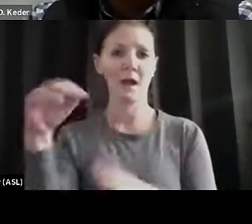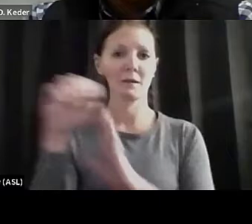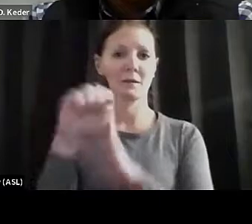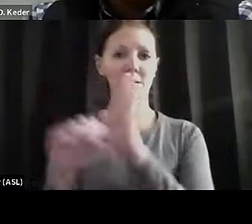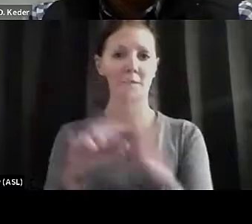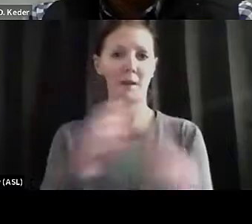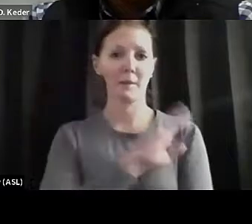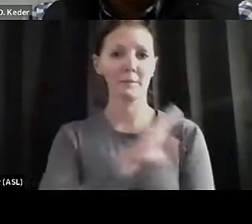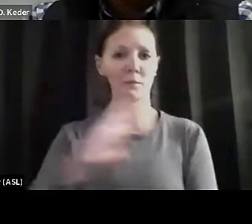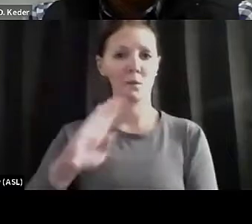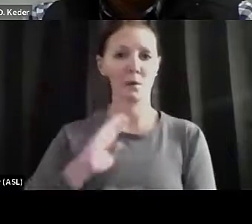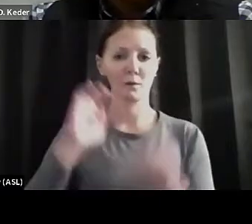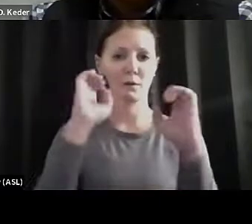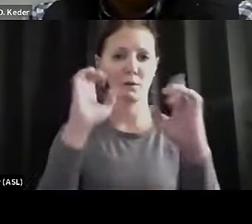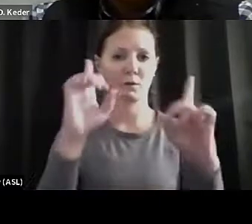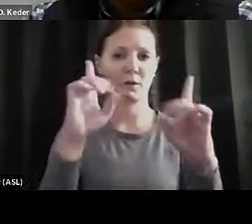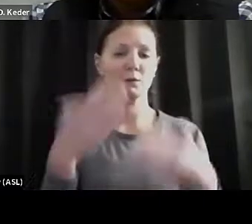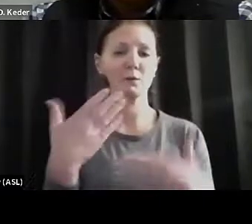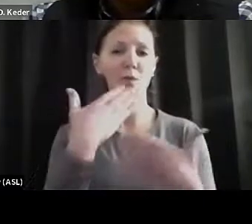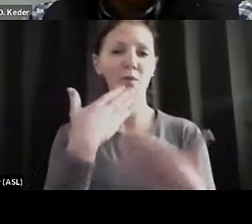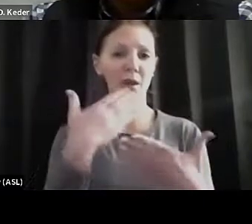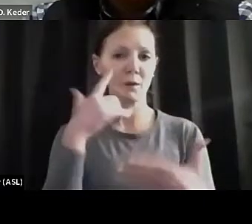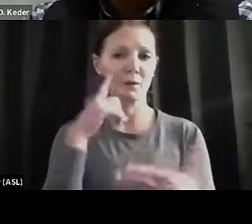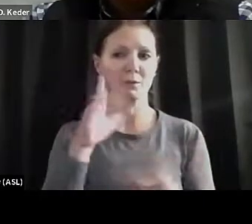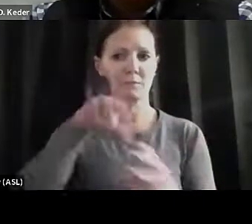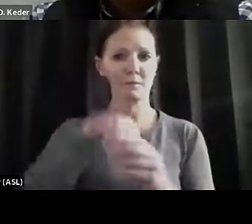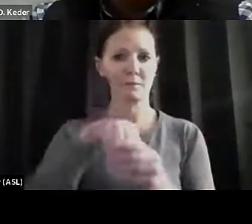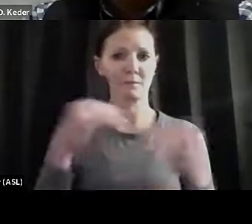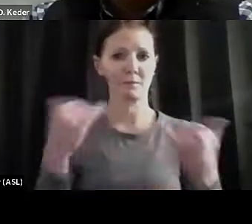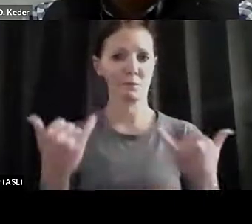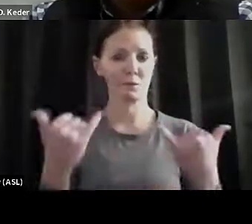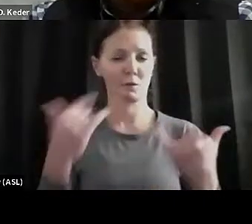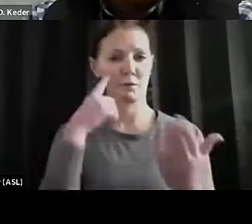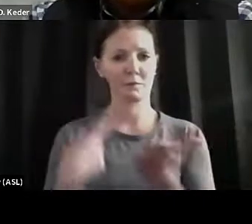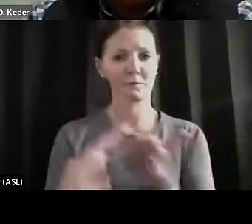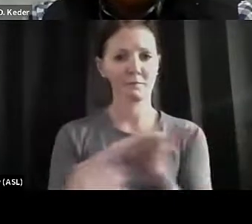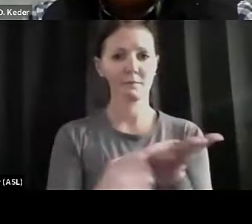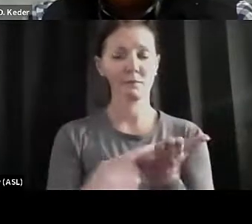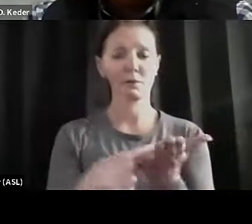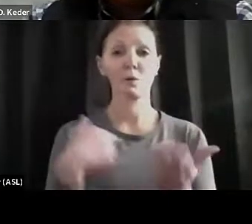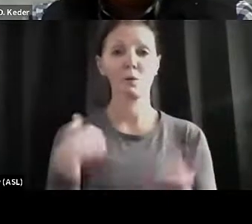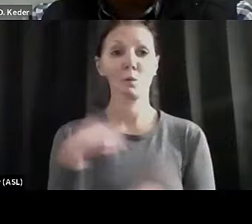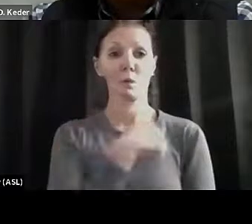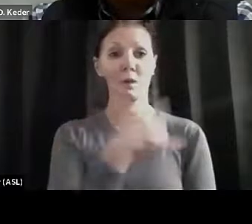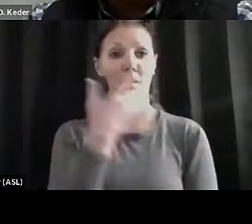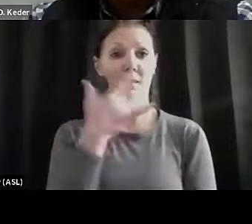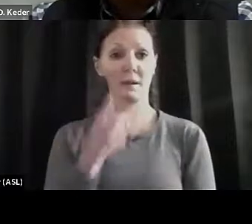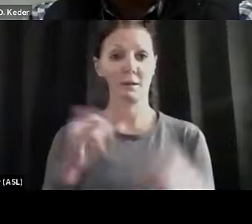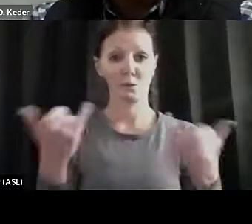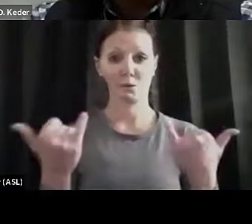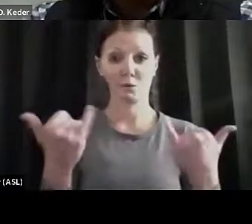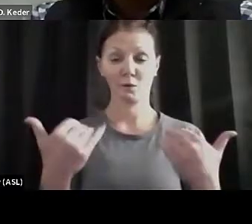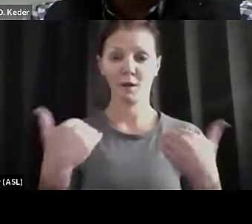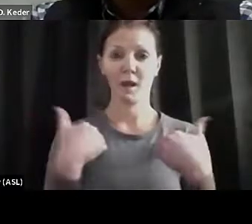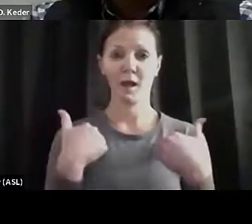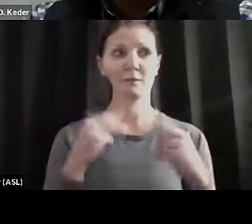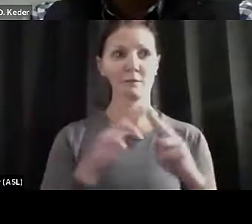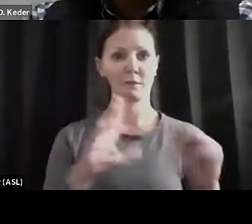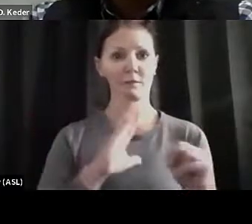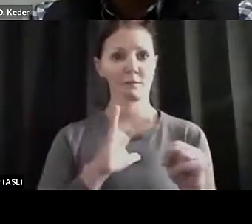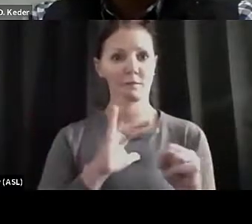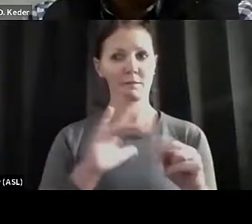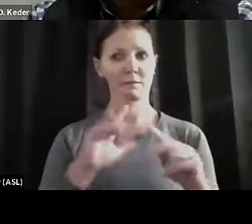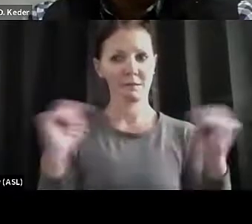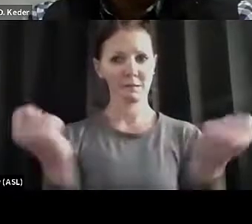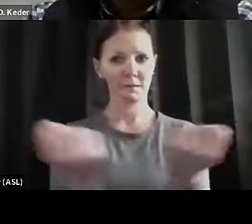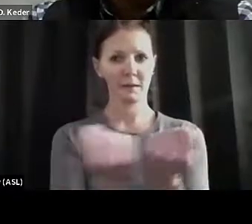Thank you for joining us this evening with this conversation. We are blessed tonight to have with us a distinguished team of partners